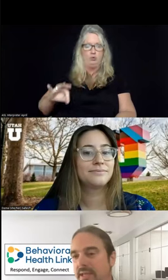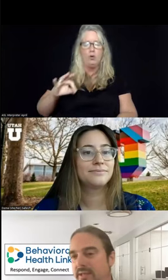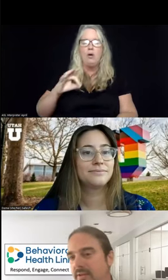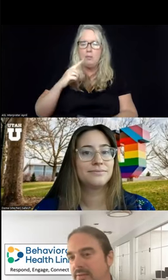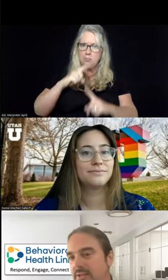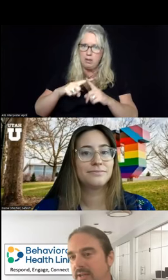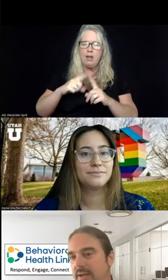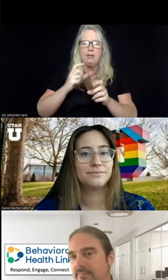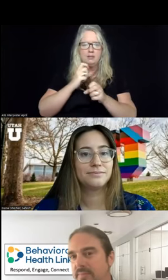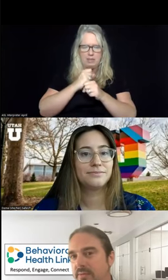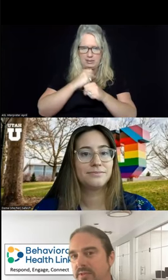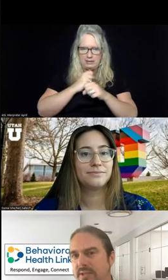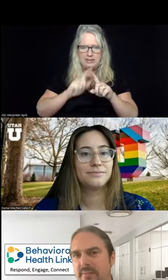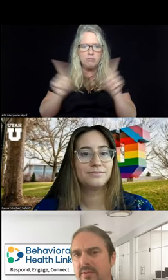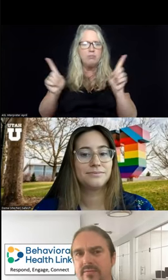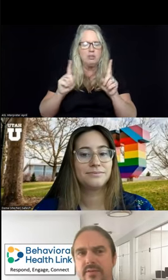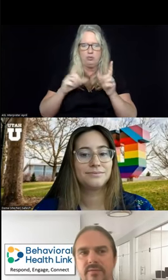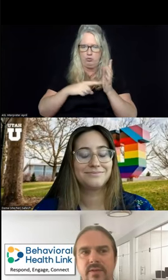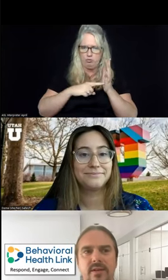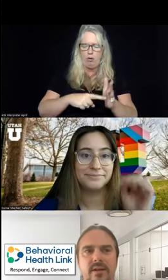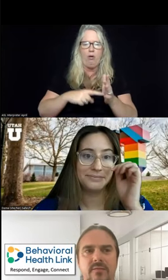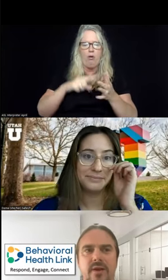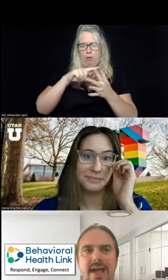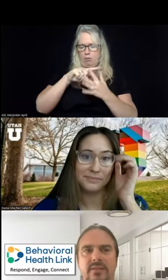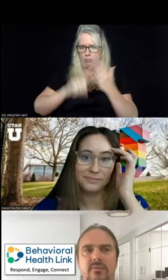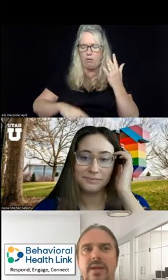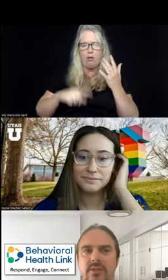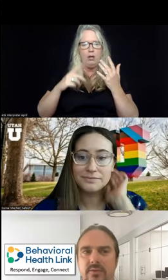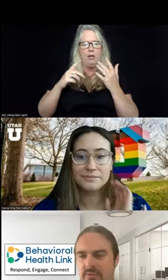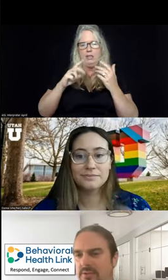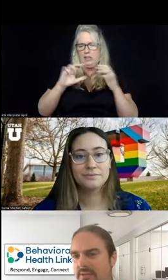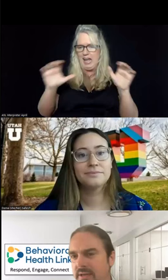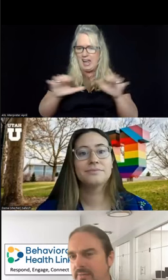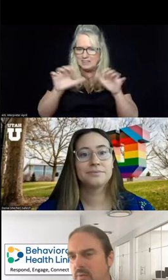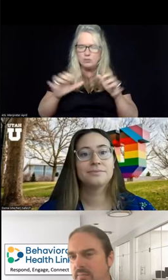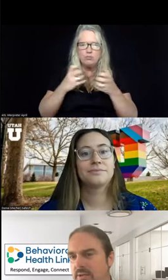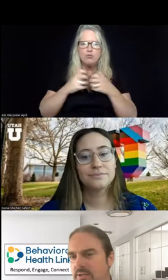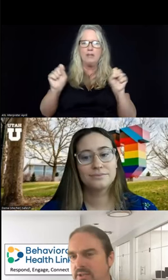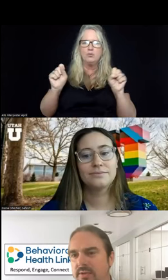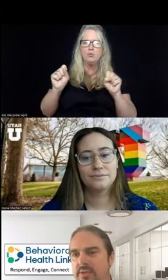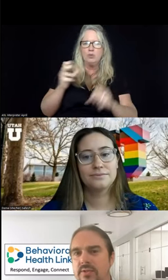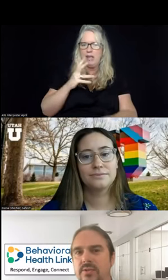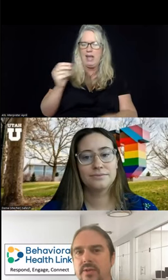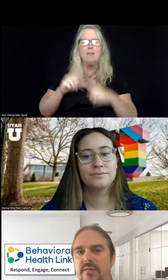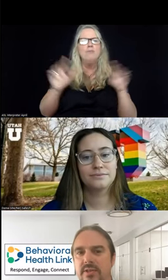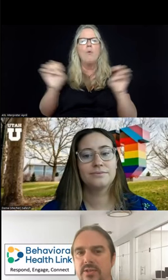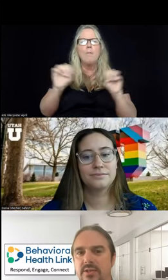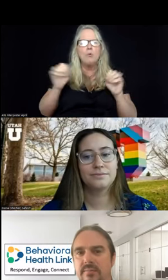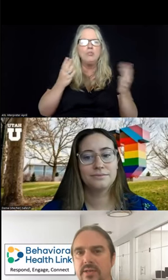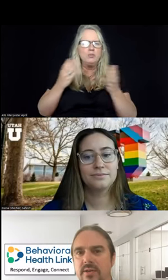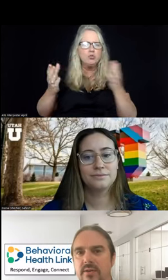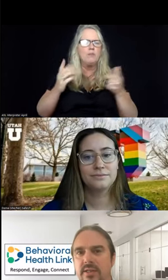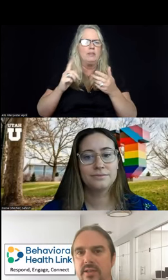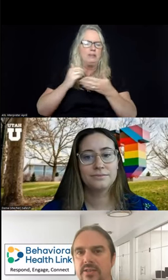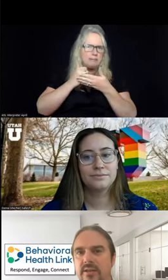it's actually making a difference with the number of active rescues or emergency services or interventions